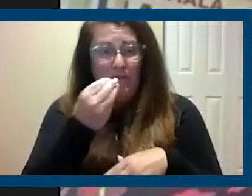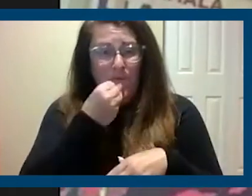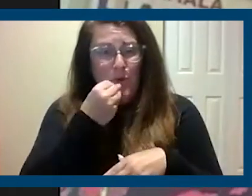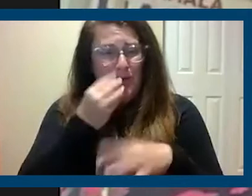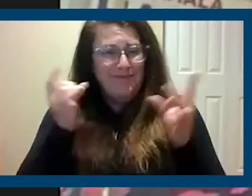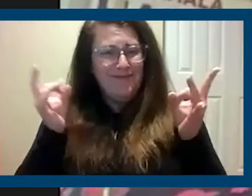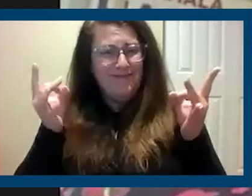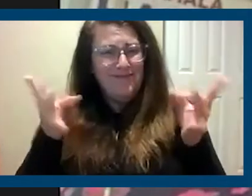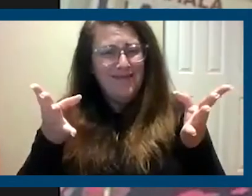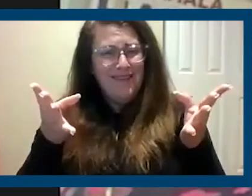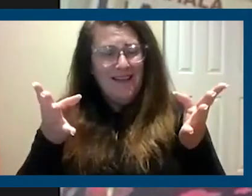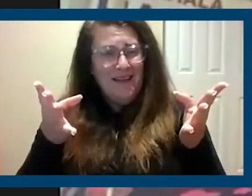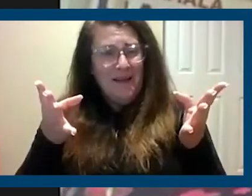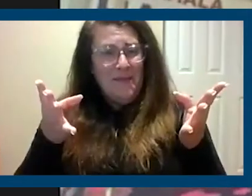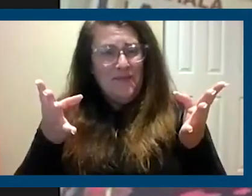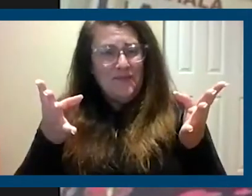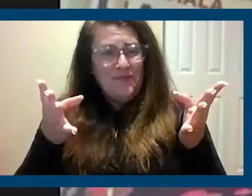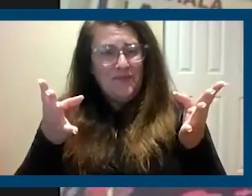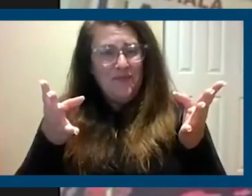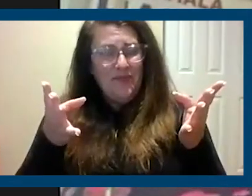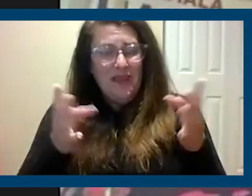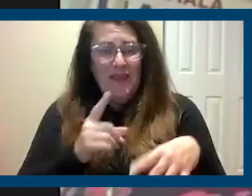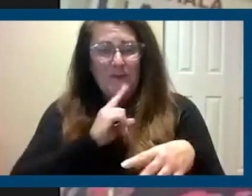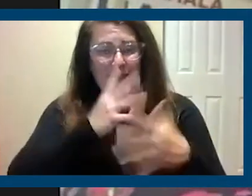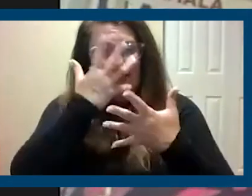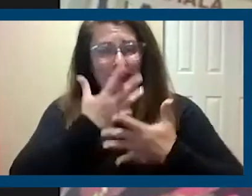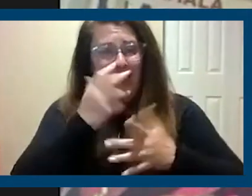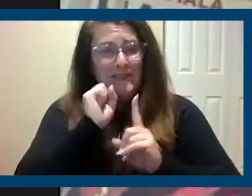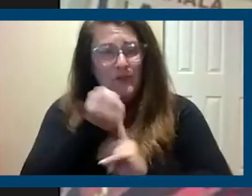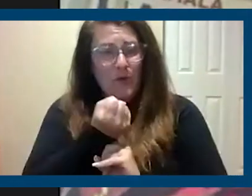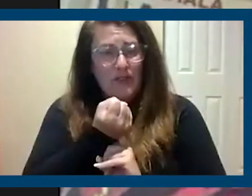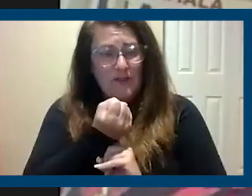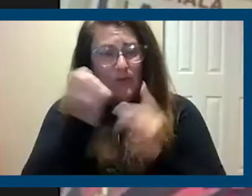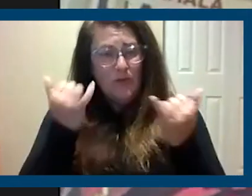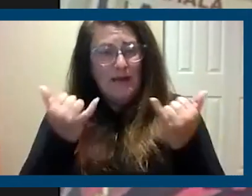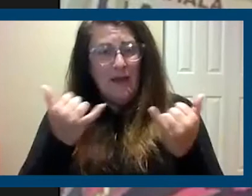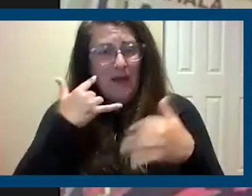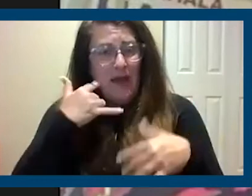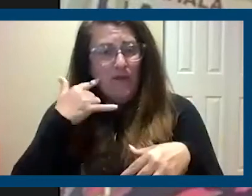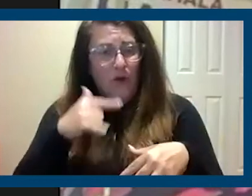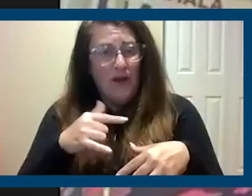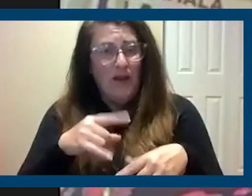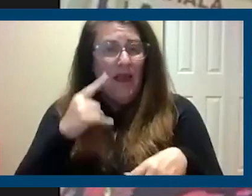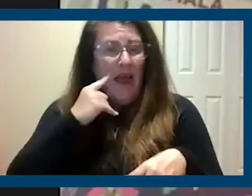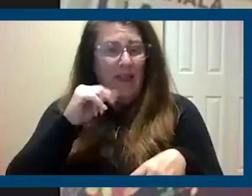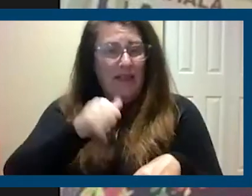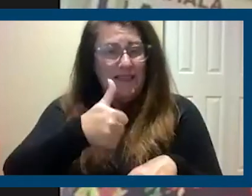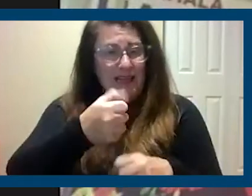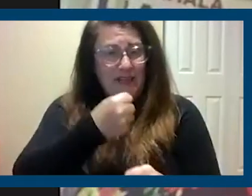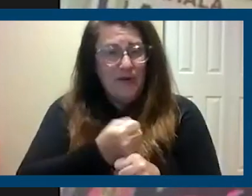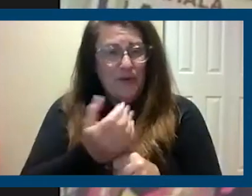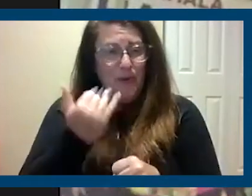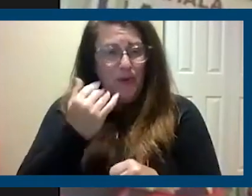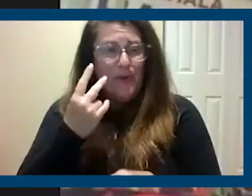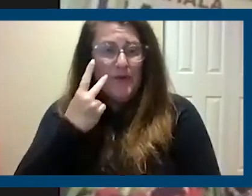And it's, it's really, really, really, a sad situation. I think about 10 years ago is when you start